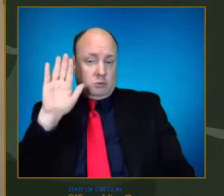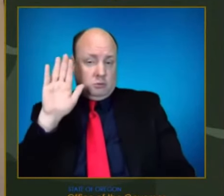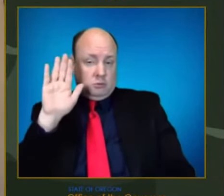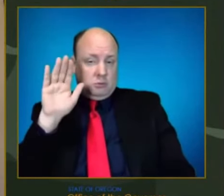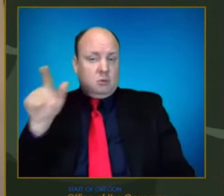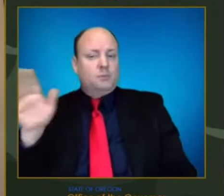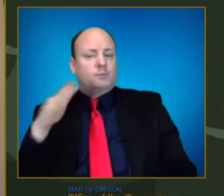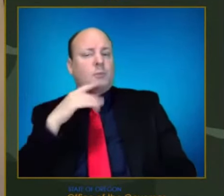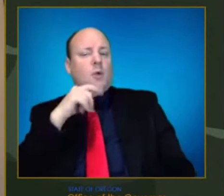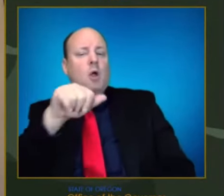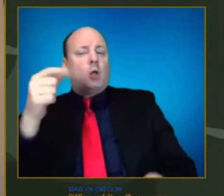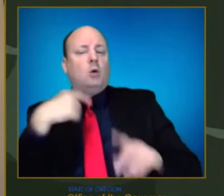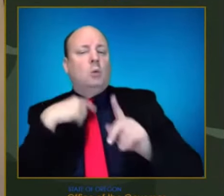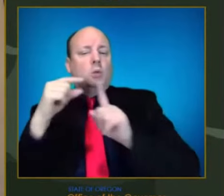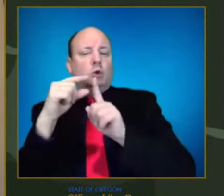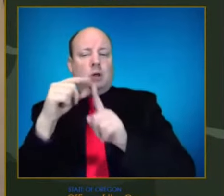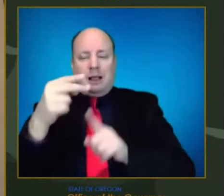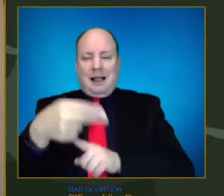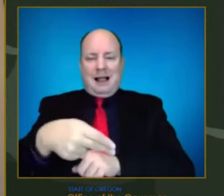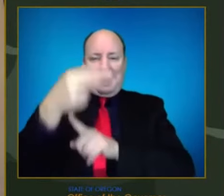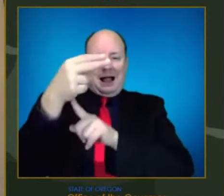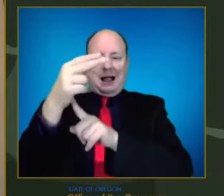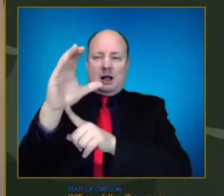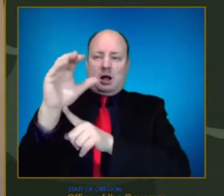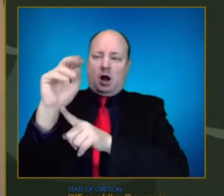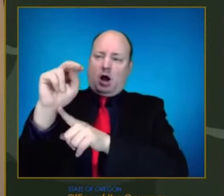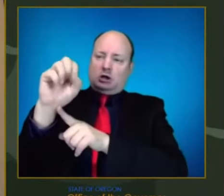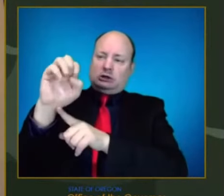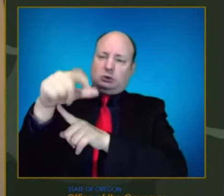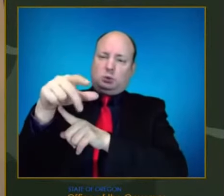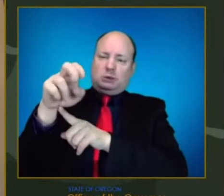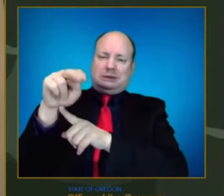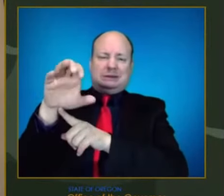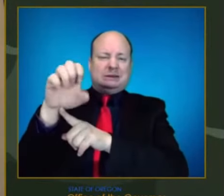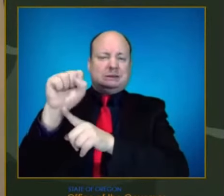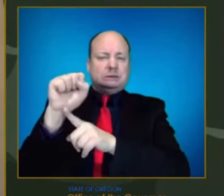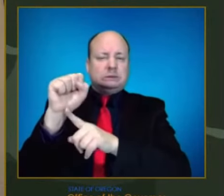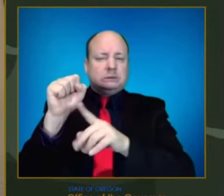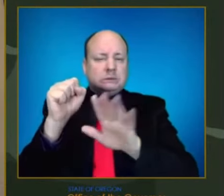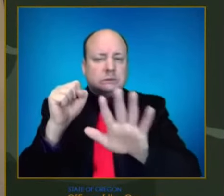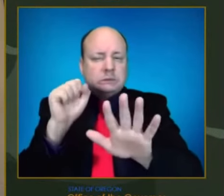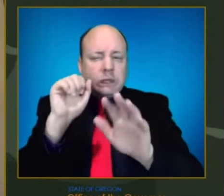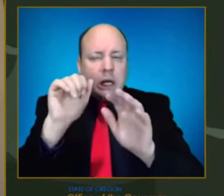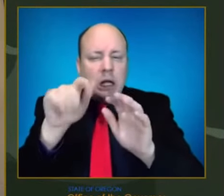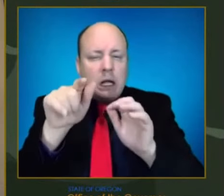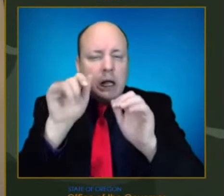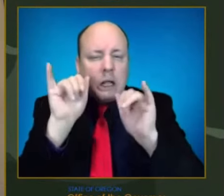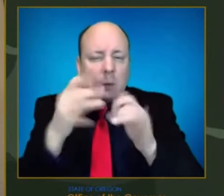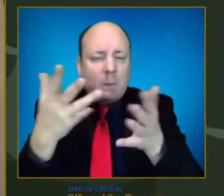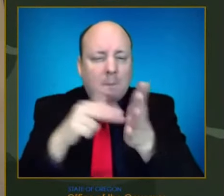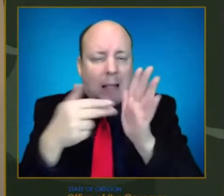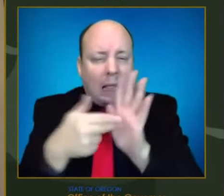be that there's still a large number of people who are unvaccinated and are kind of like personal petri dishes for